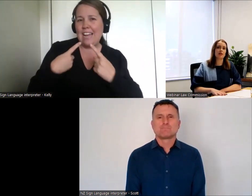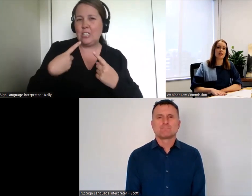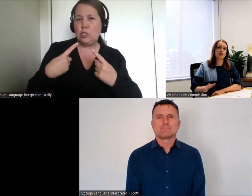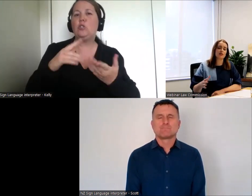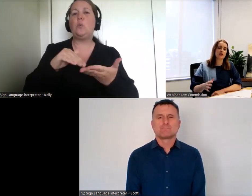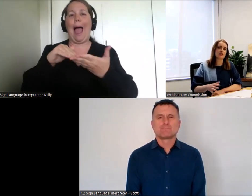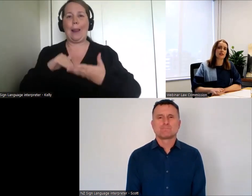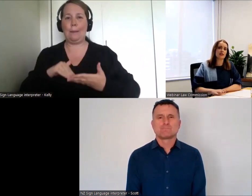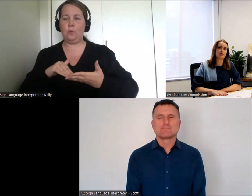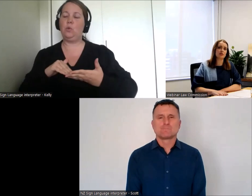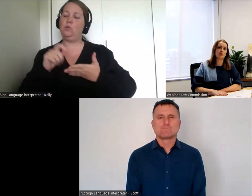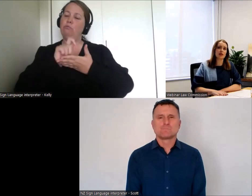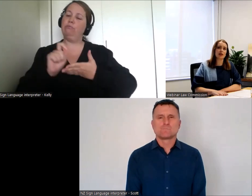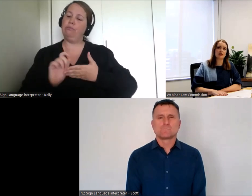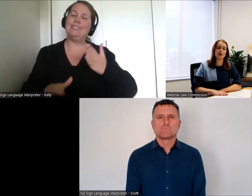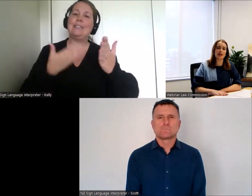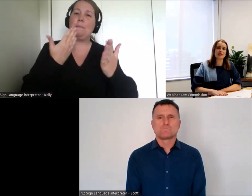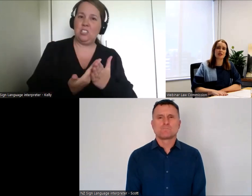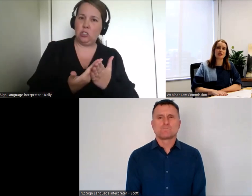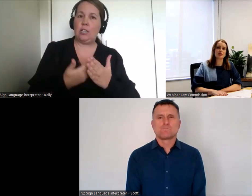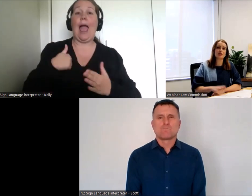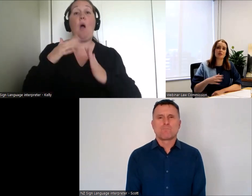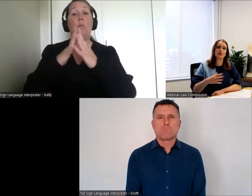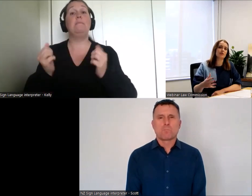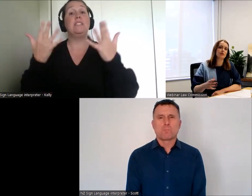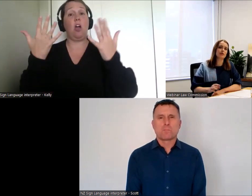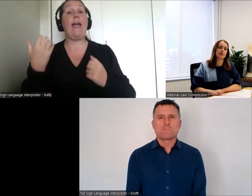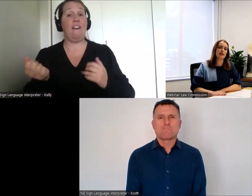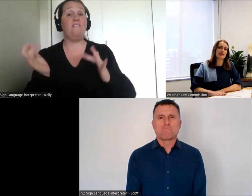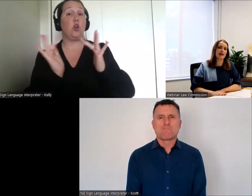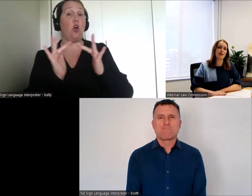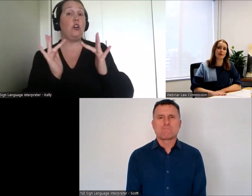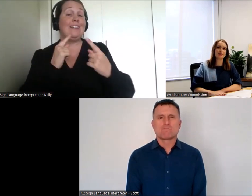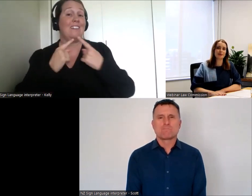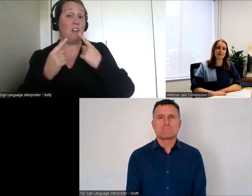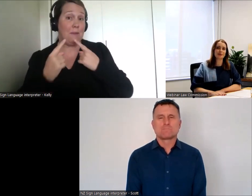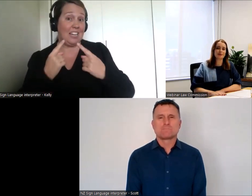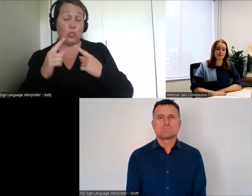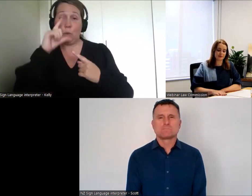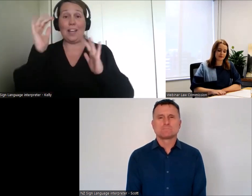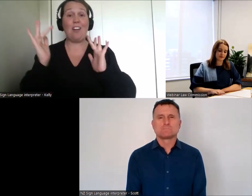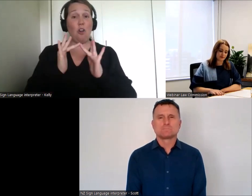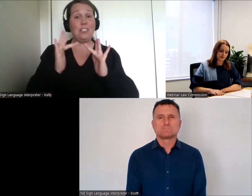then our contact details are on the website and you can get in touch with us and we'll do our best to help.